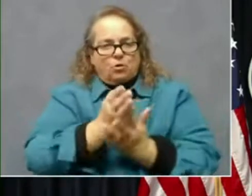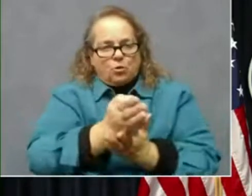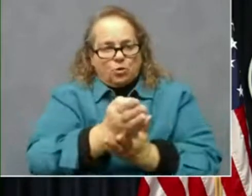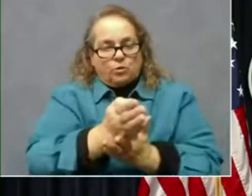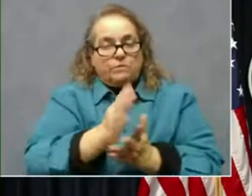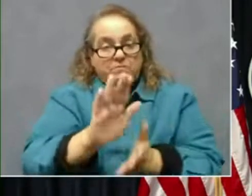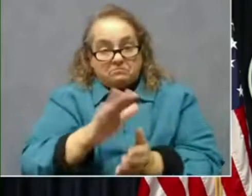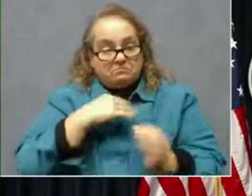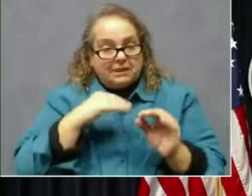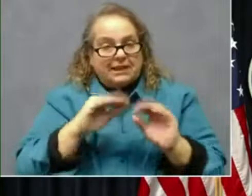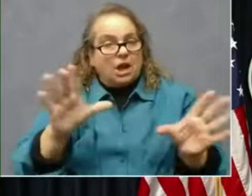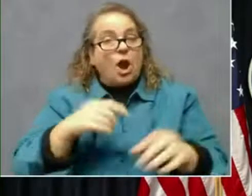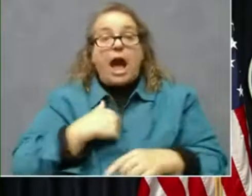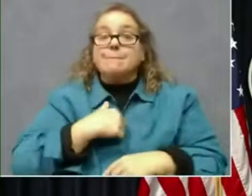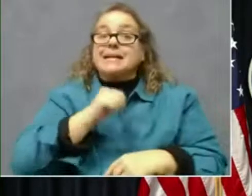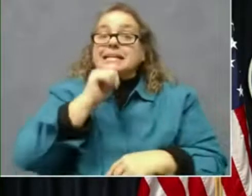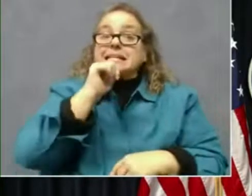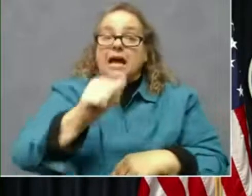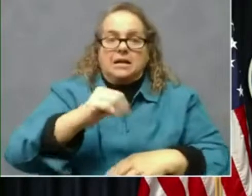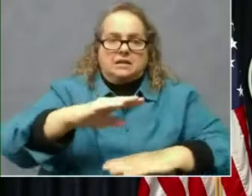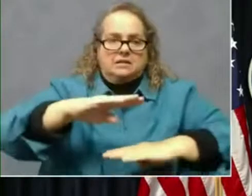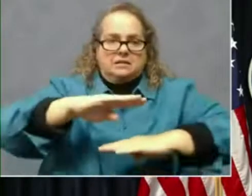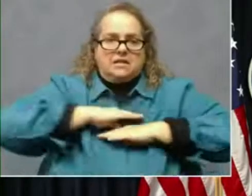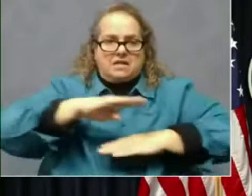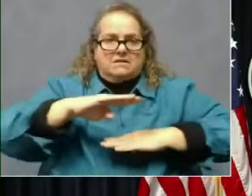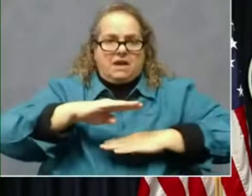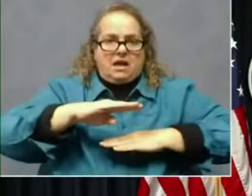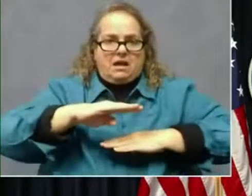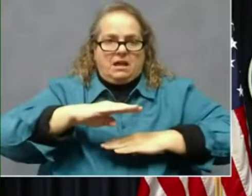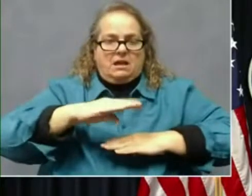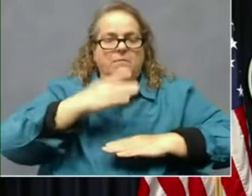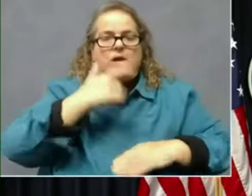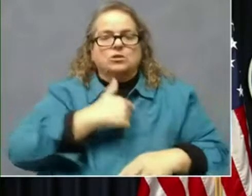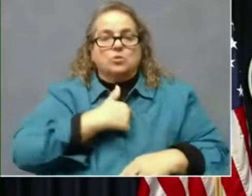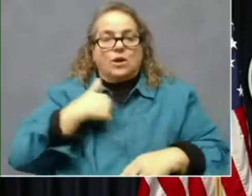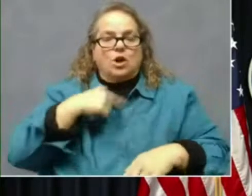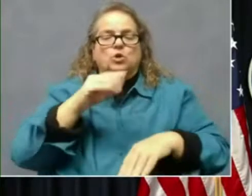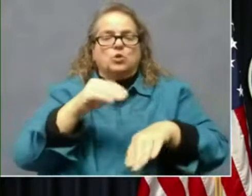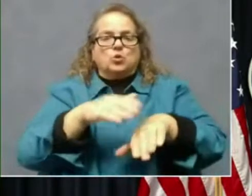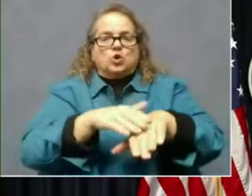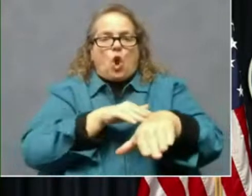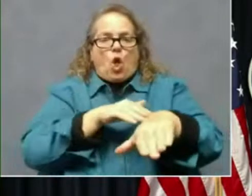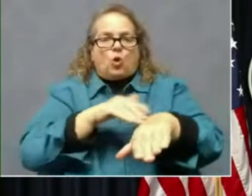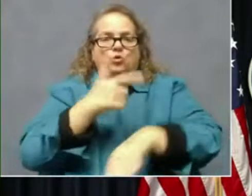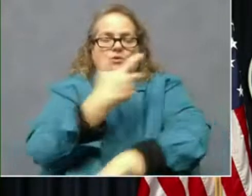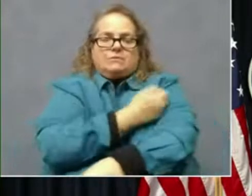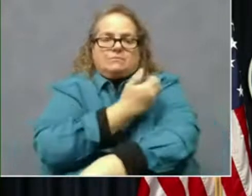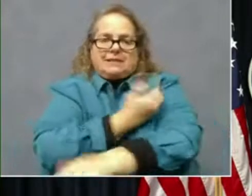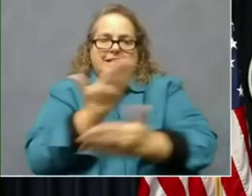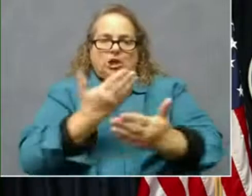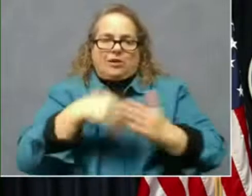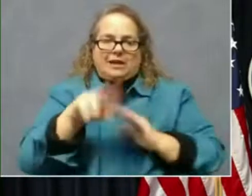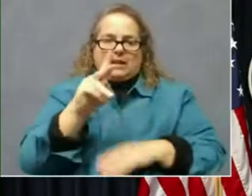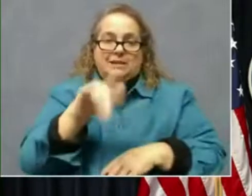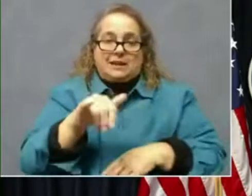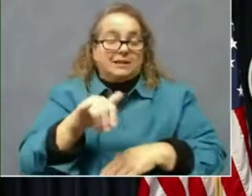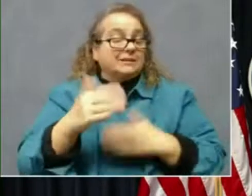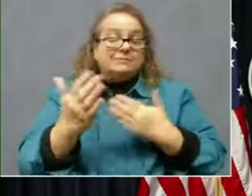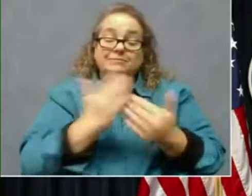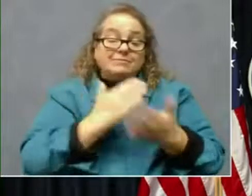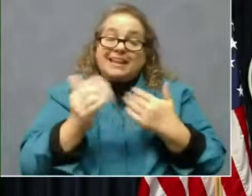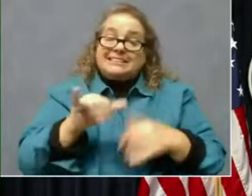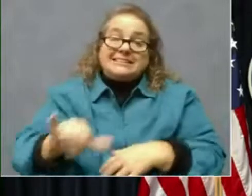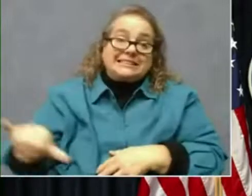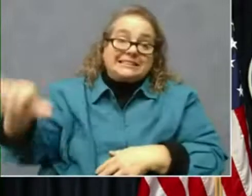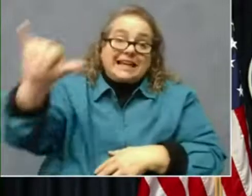satisfied by the pace of vaccination here in Kentucky. Well, I think it is the same across the country. That's that's